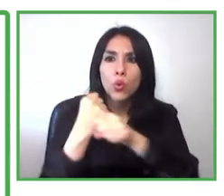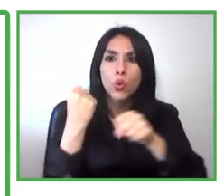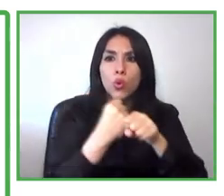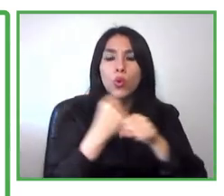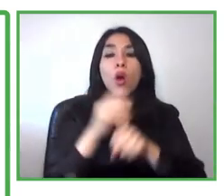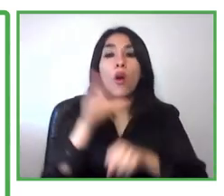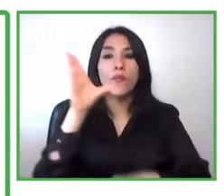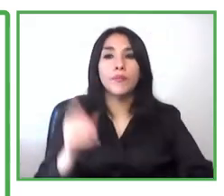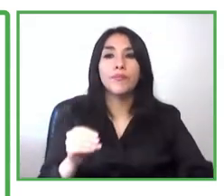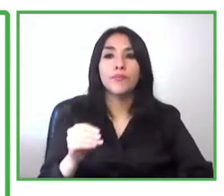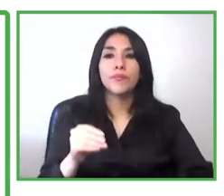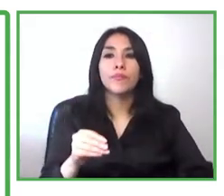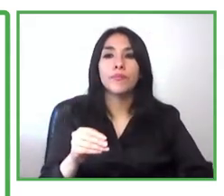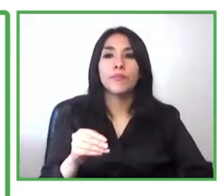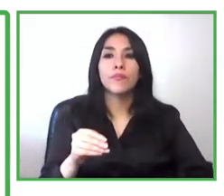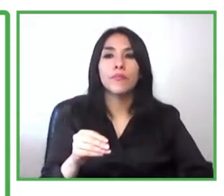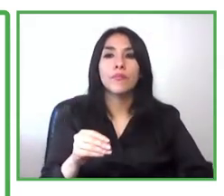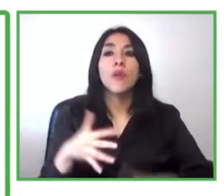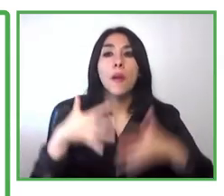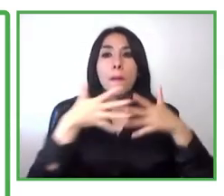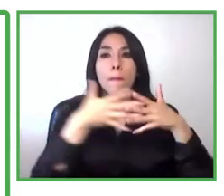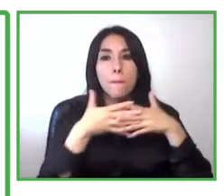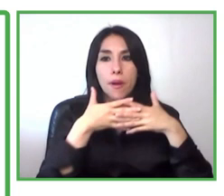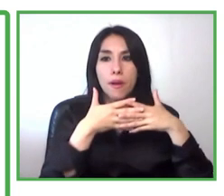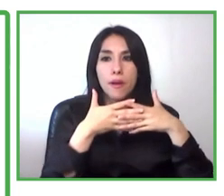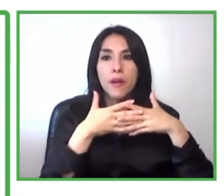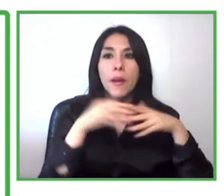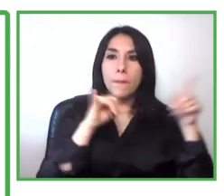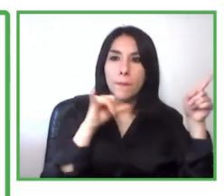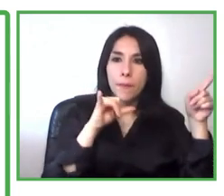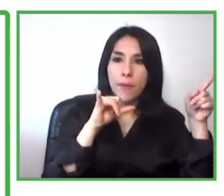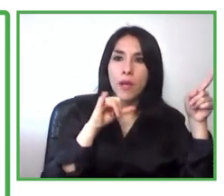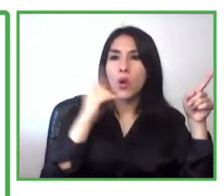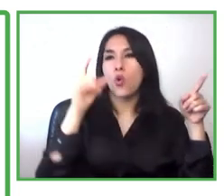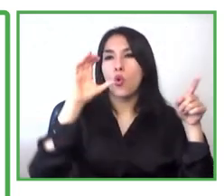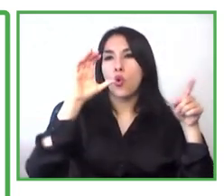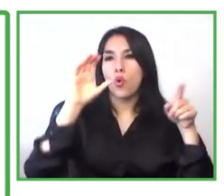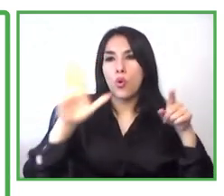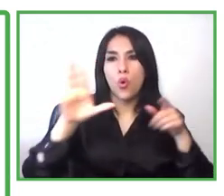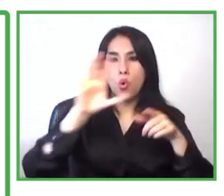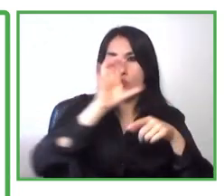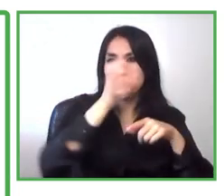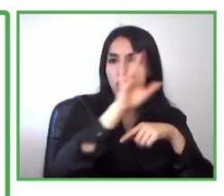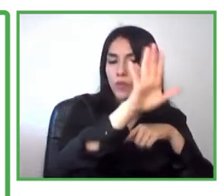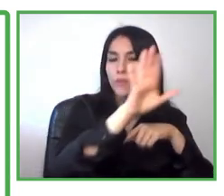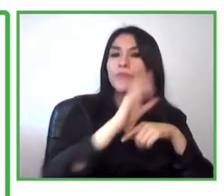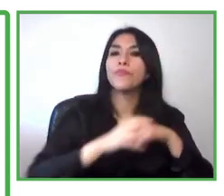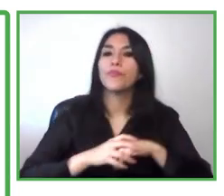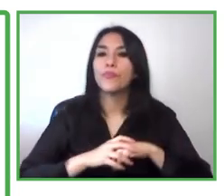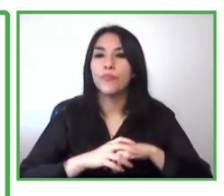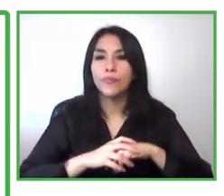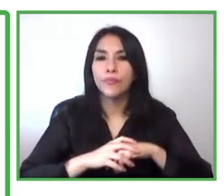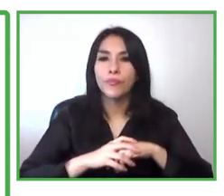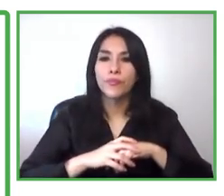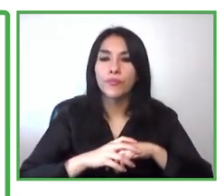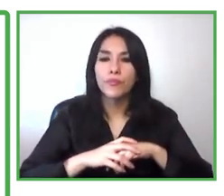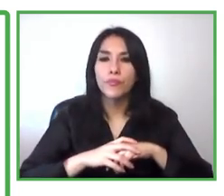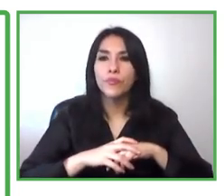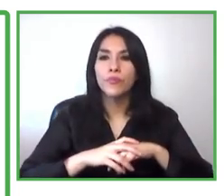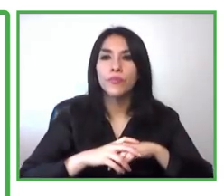go or go on the platform and support the project of entrepreneurs